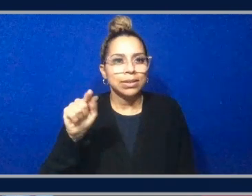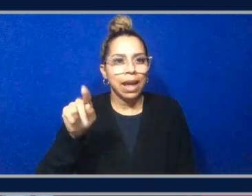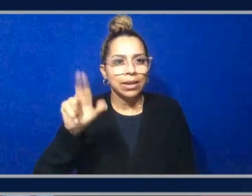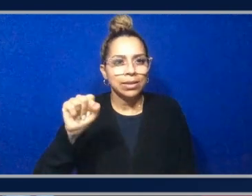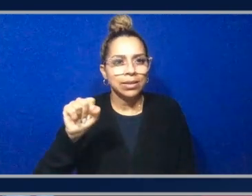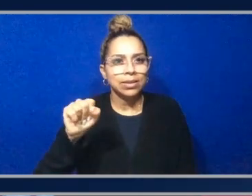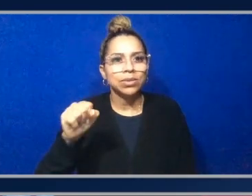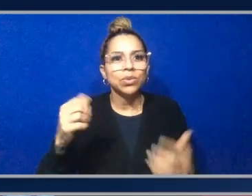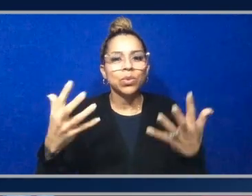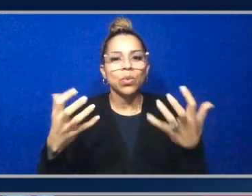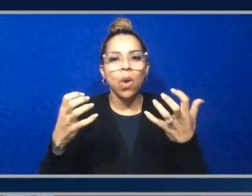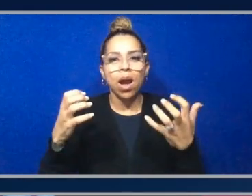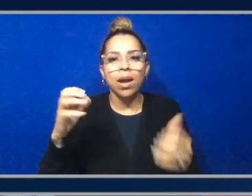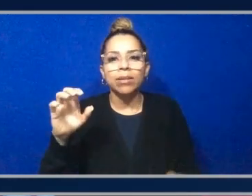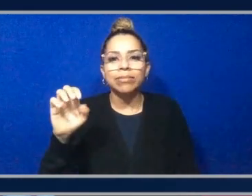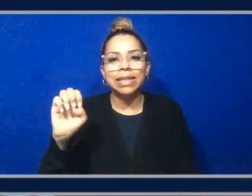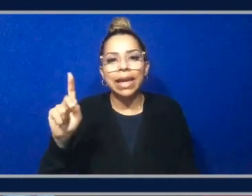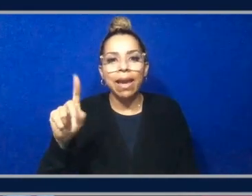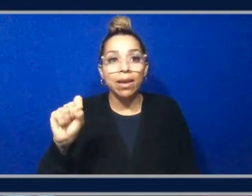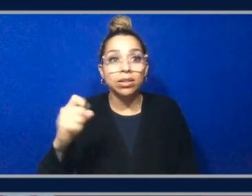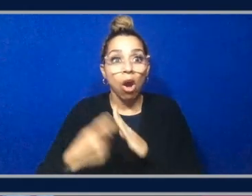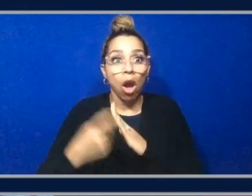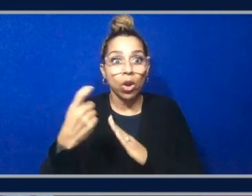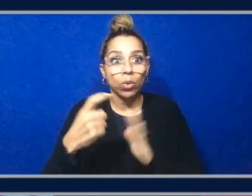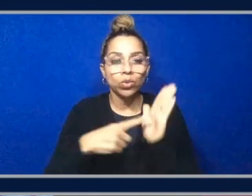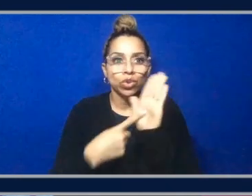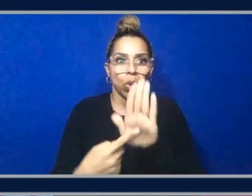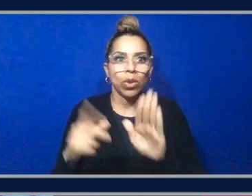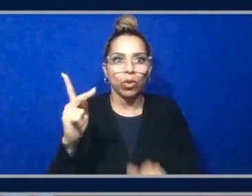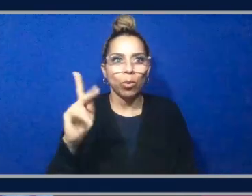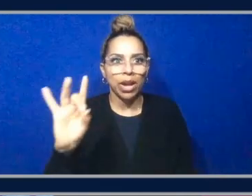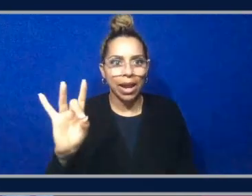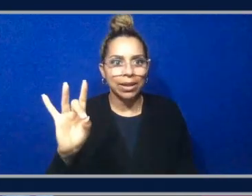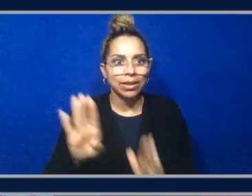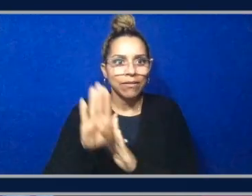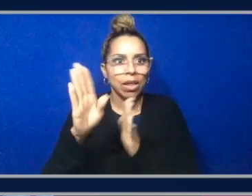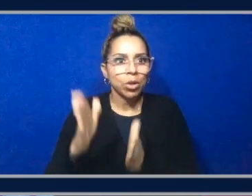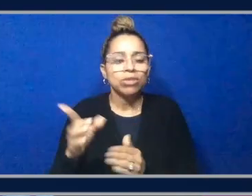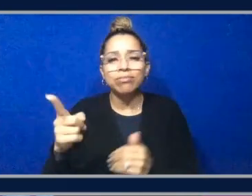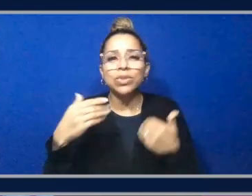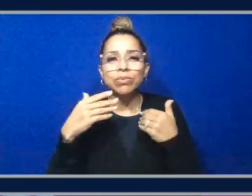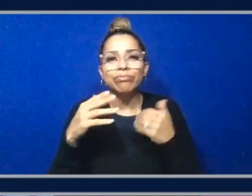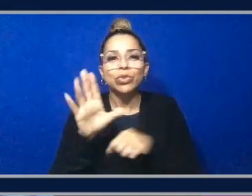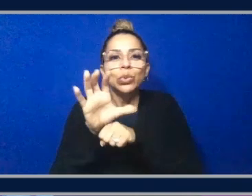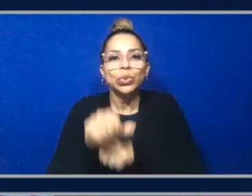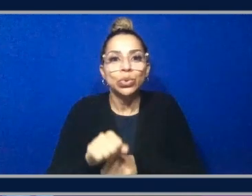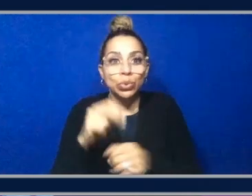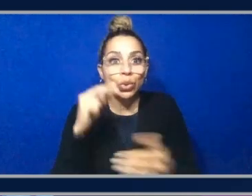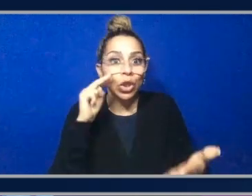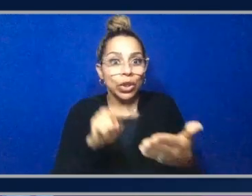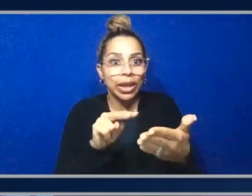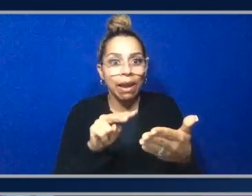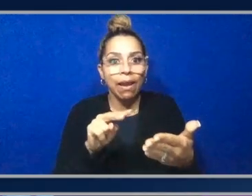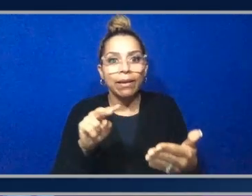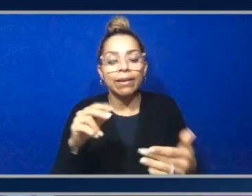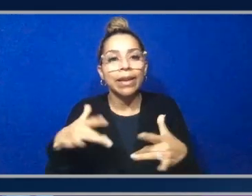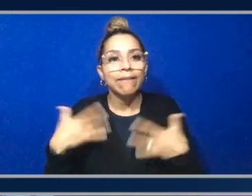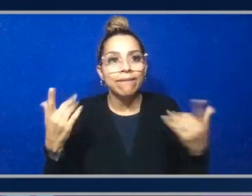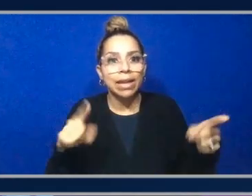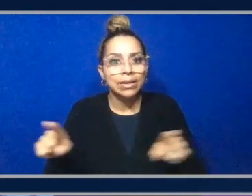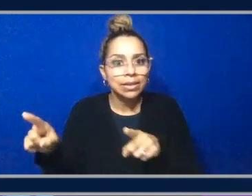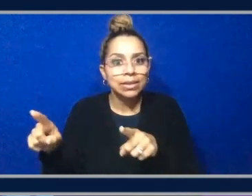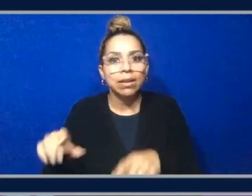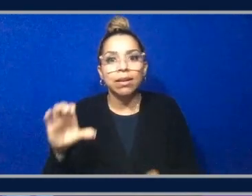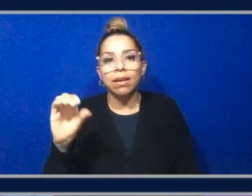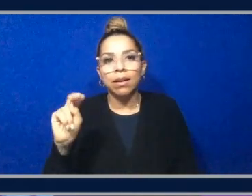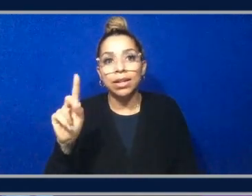to the Kubernetes developers where they're at. And so Kubernetes developers are used to looking at events. They're used to looking at conditions on objects, on nodes. So